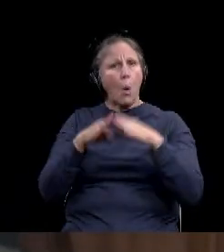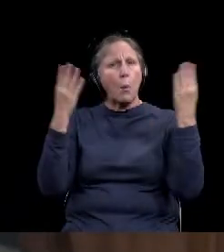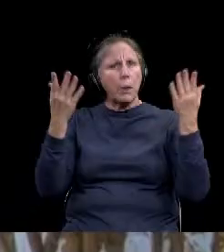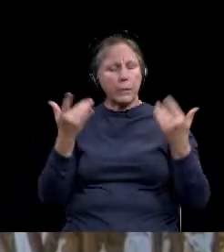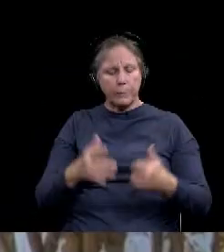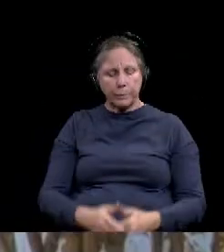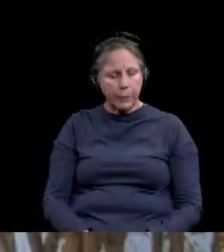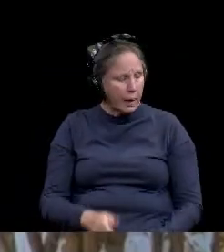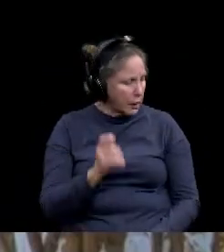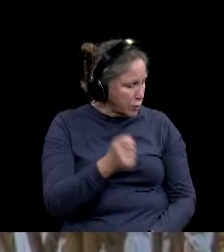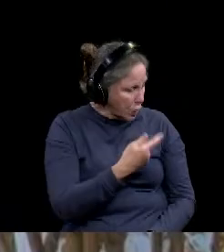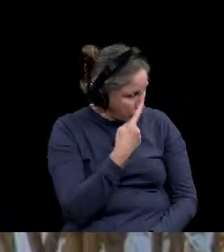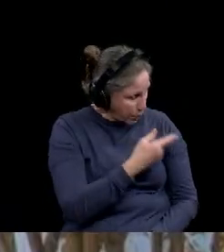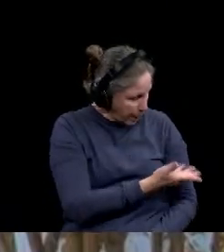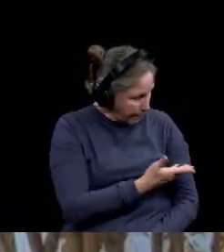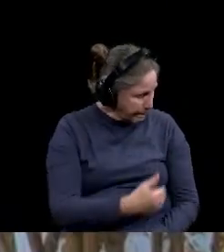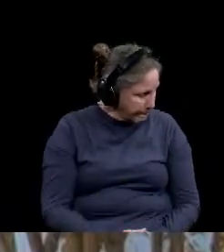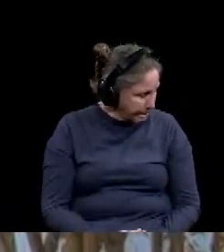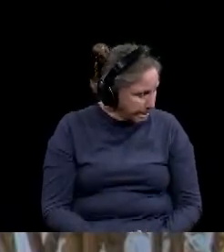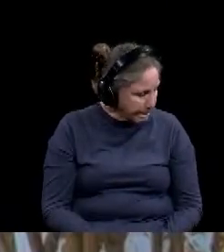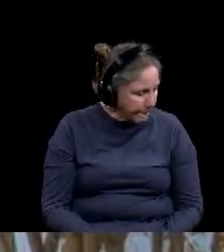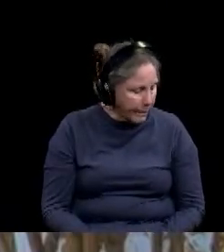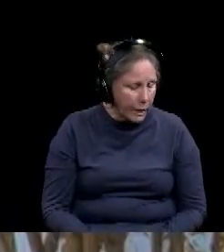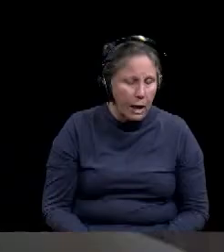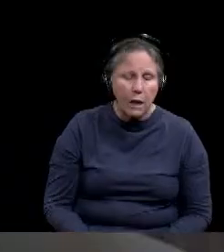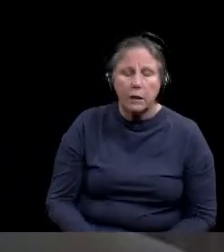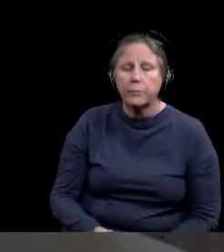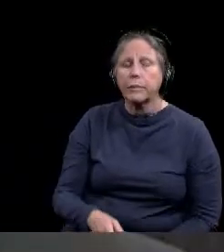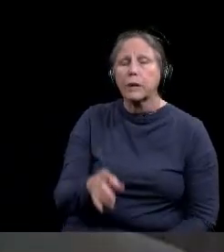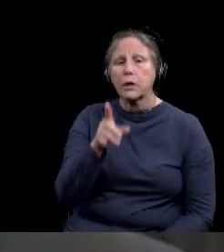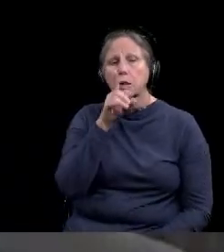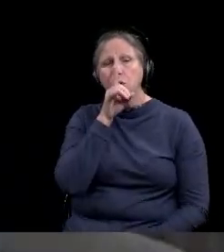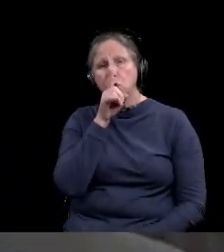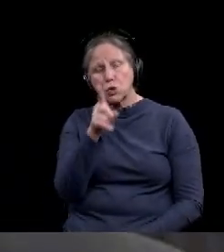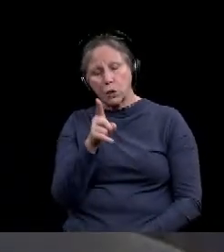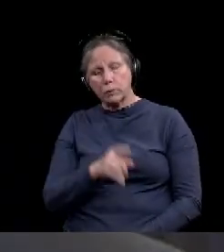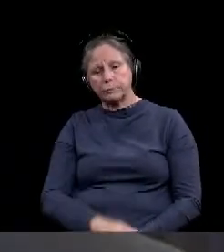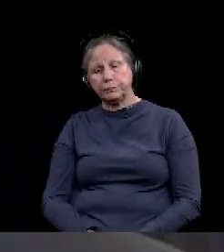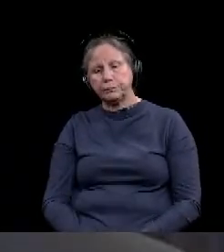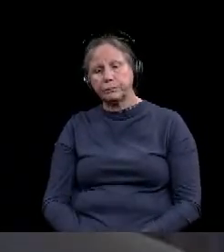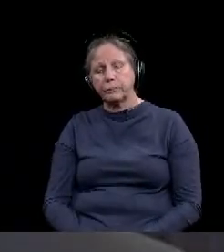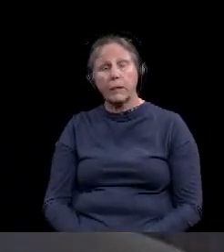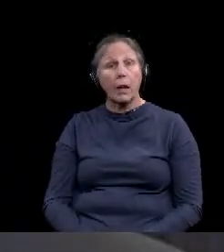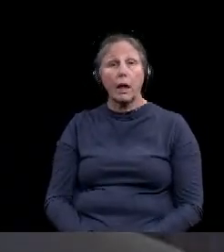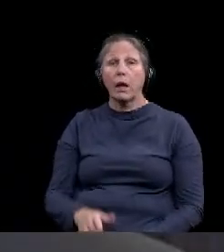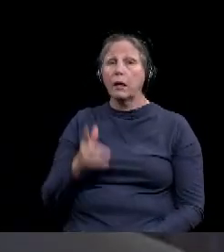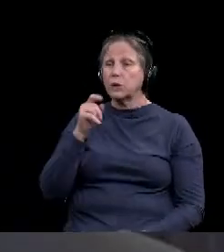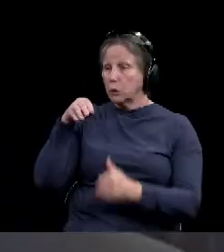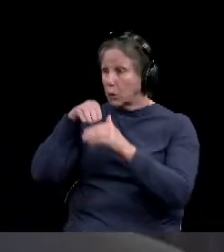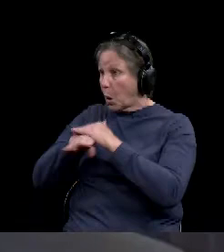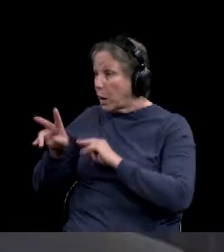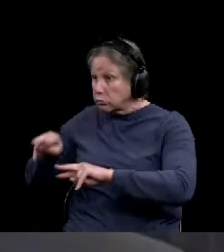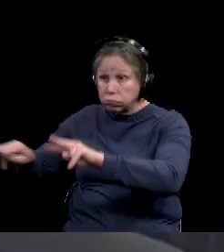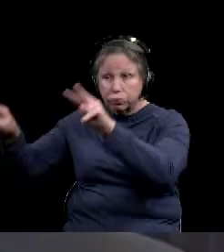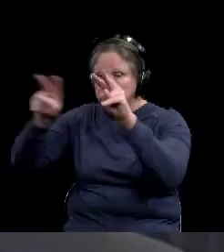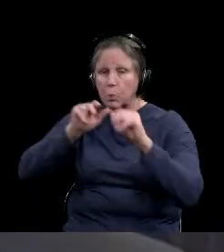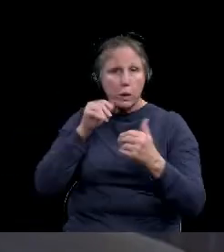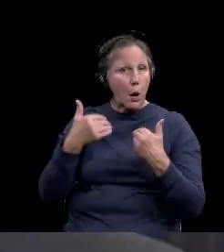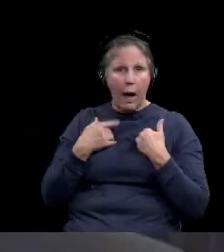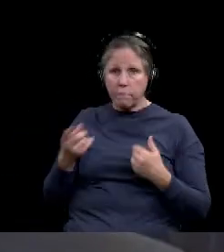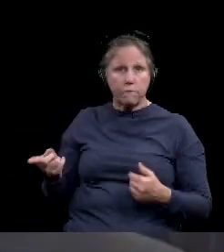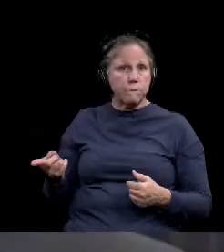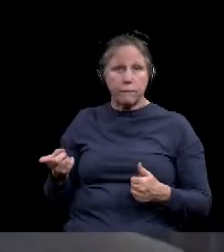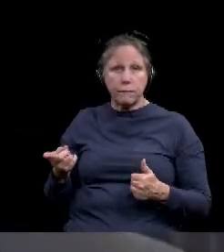Judge Felton, would you speak to the fair? Sure. Well, there will, there will be no other attractions. The two main things that will happen,